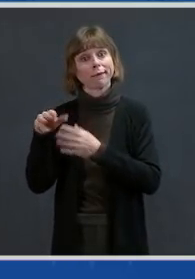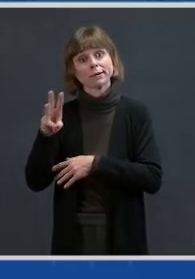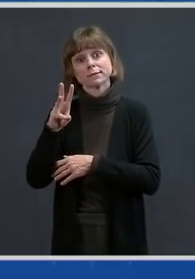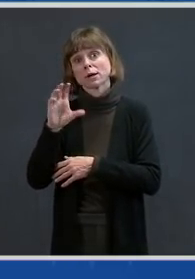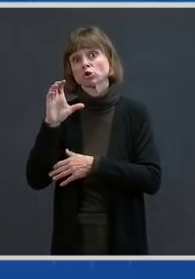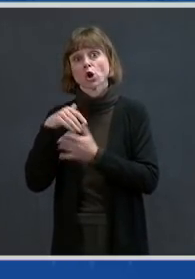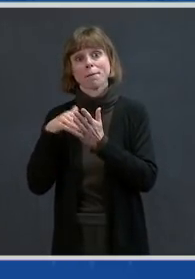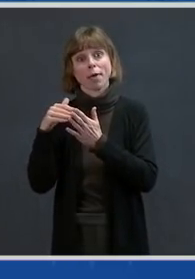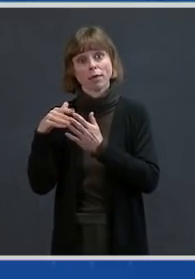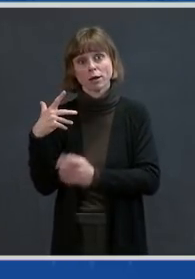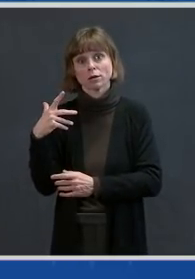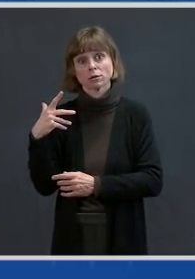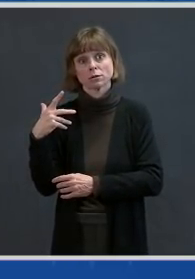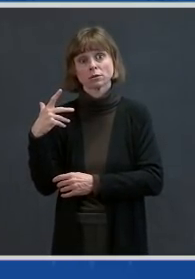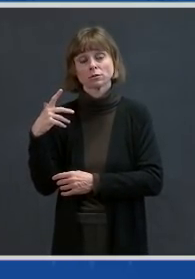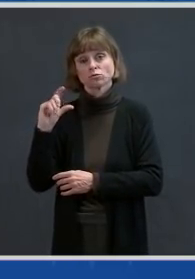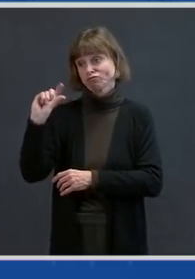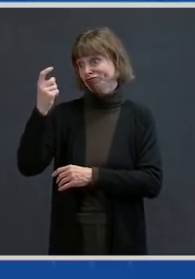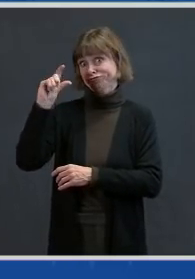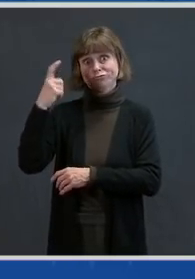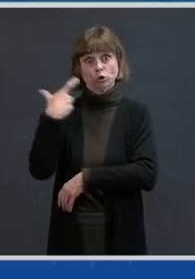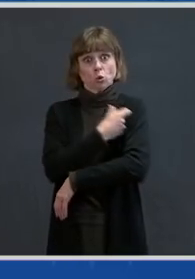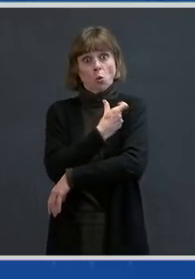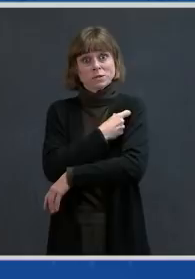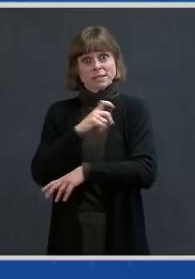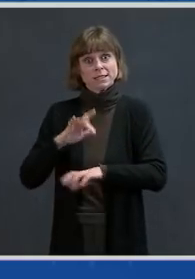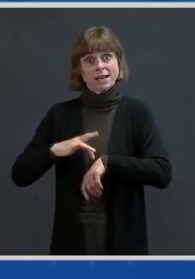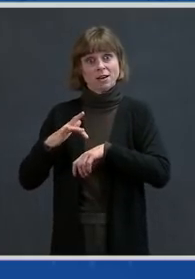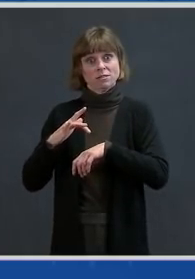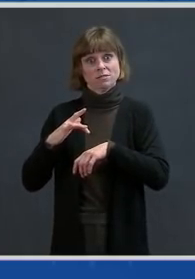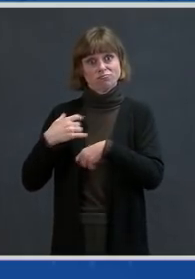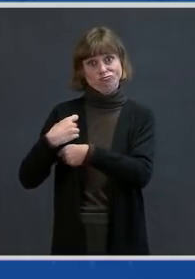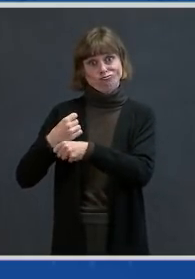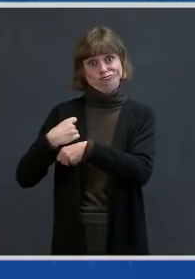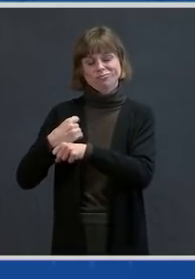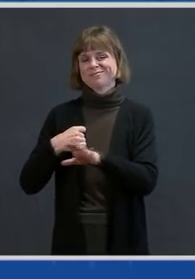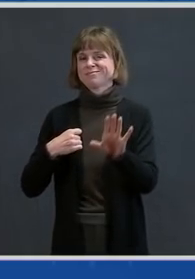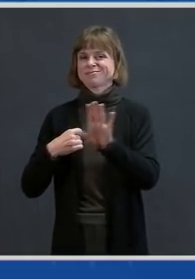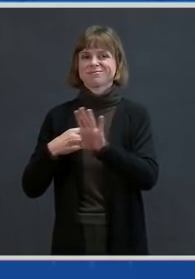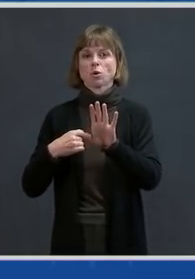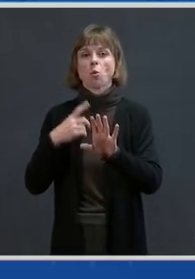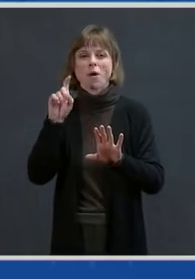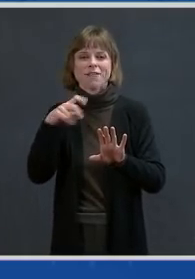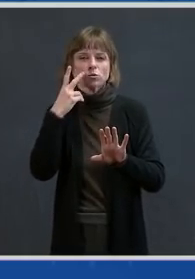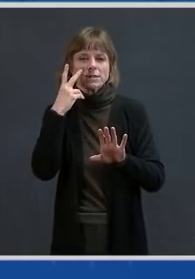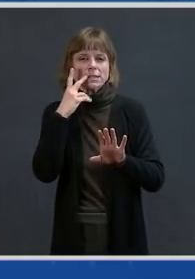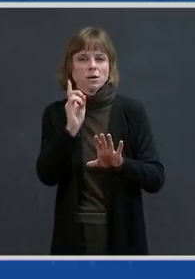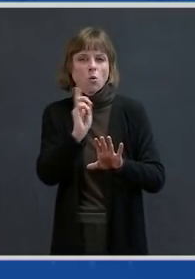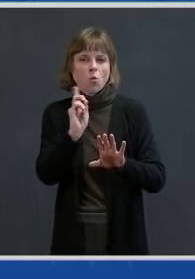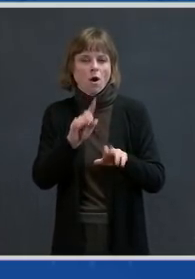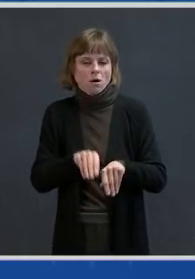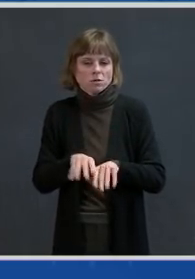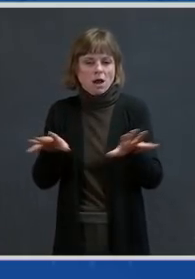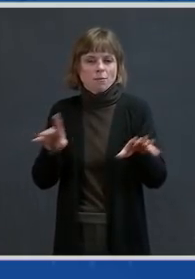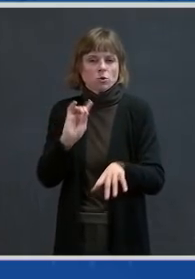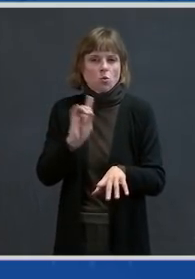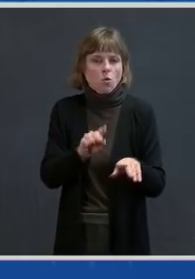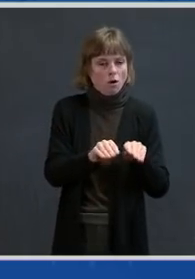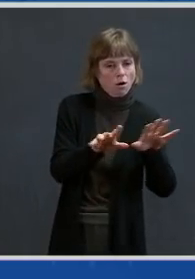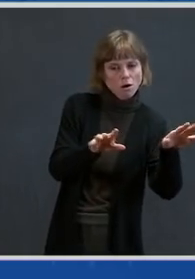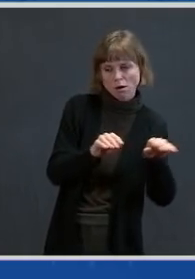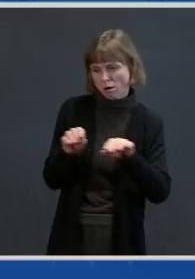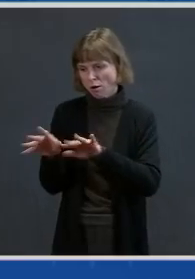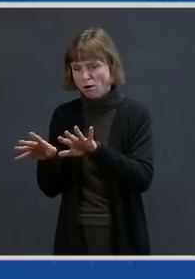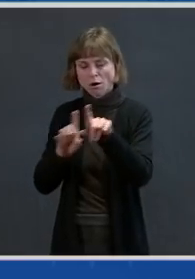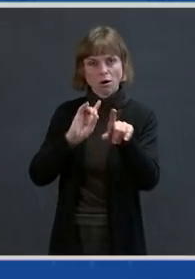depend upon where the actual outbreak goes. It is conceivable that another variant — and that's